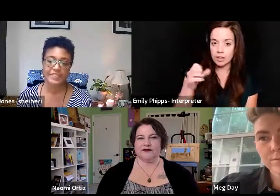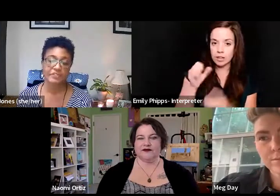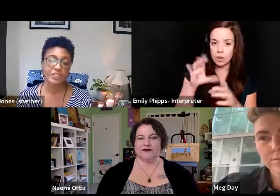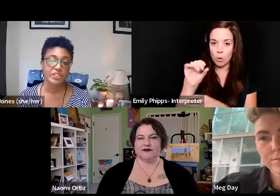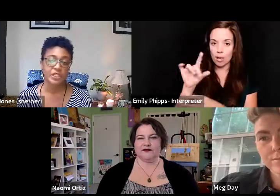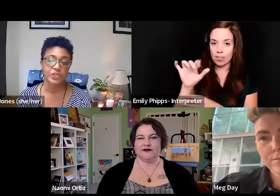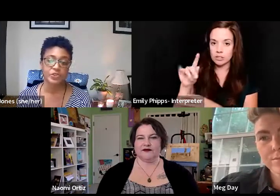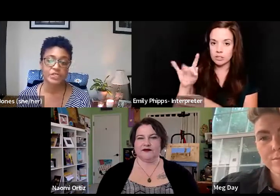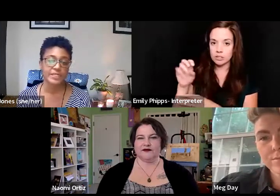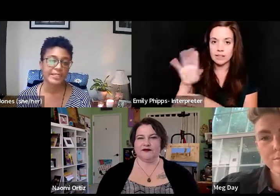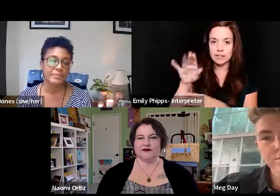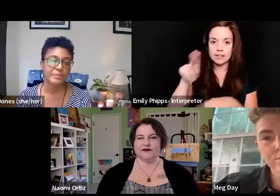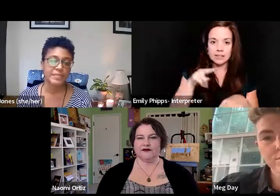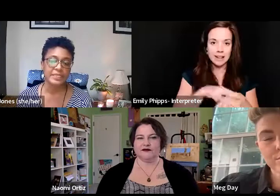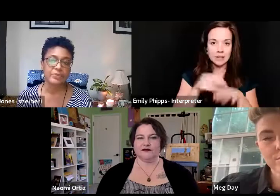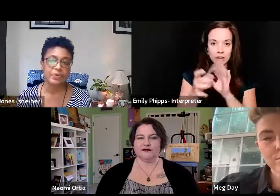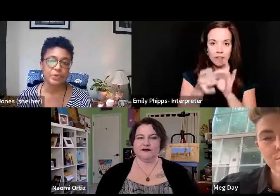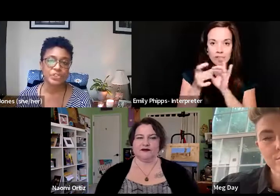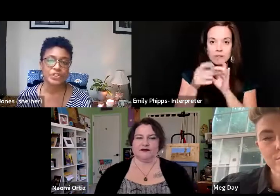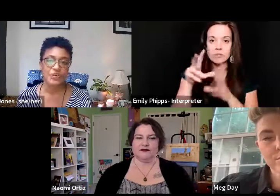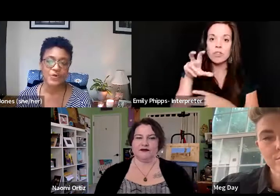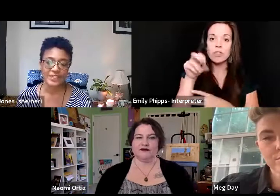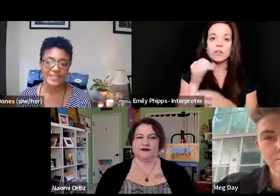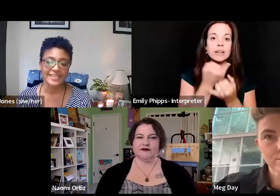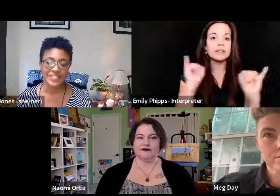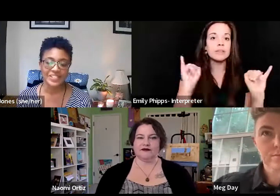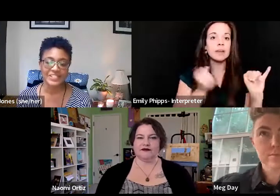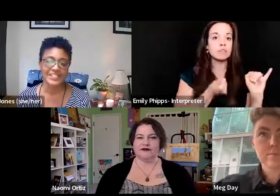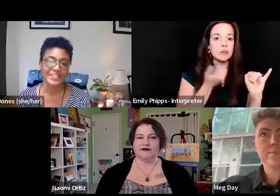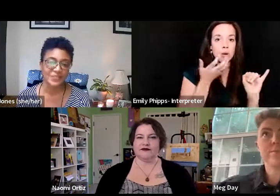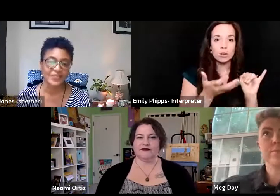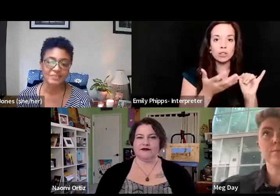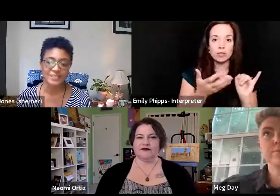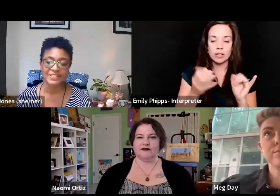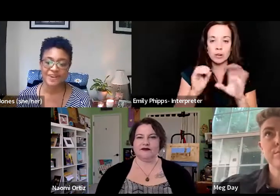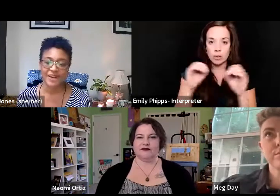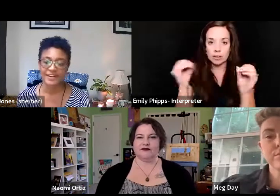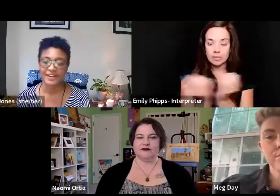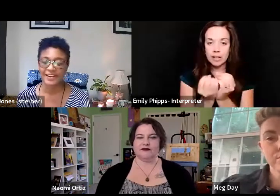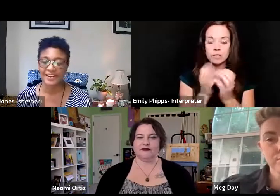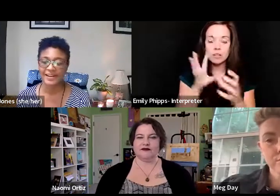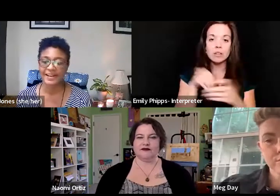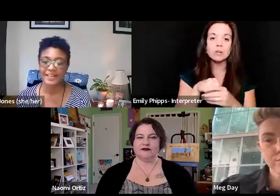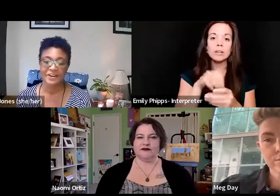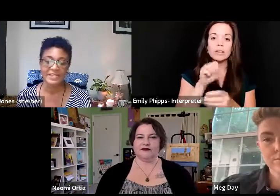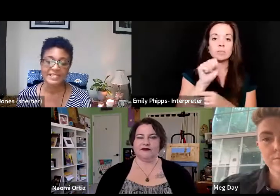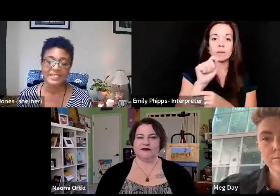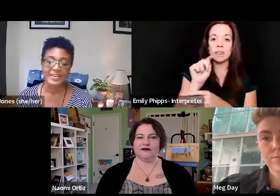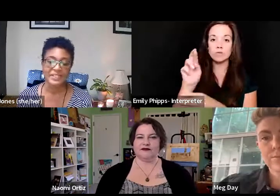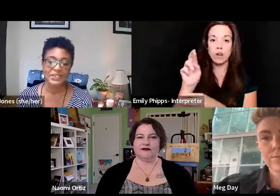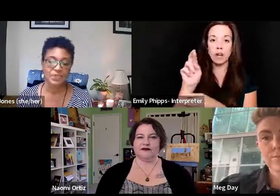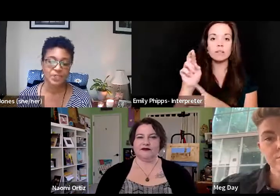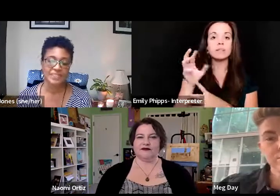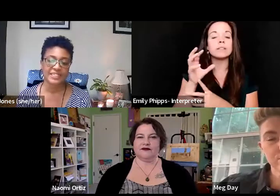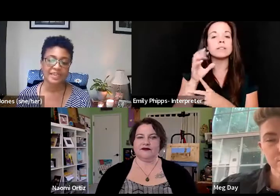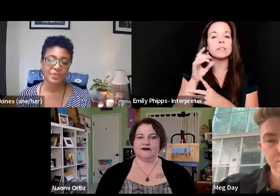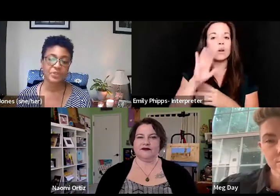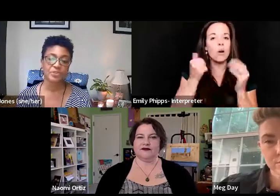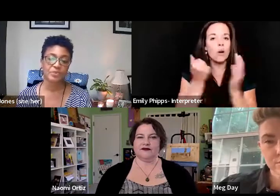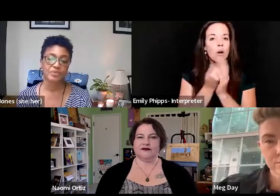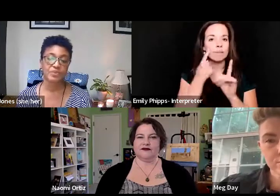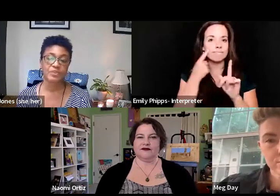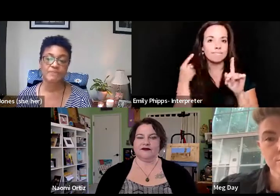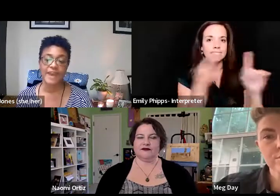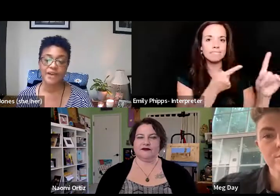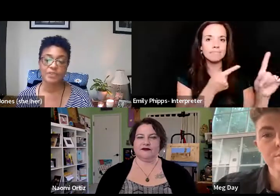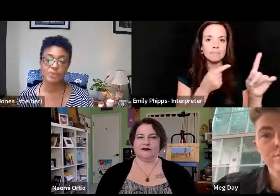alliance of nearly 30 independent poetry organizations, including Split This Rock, that are dedicated to working together